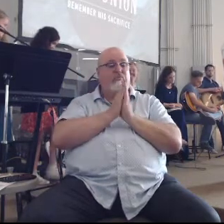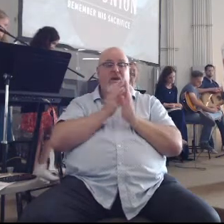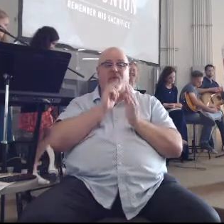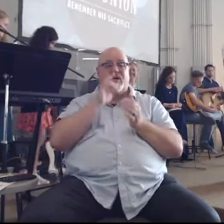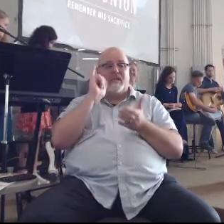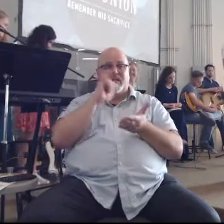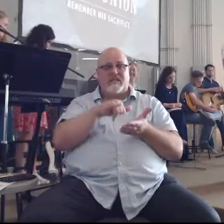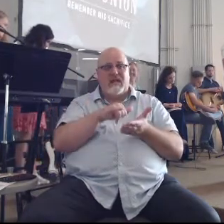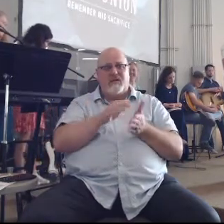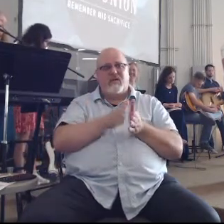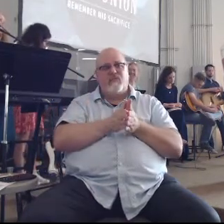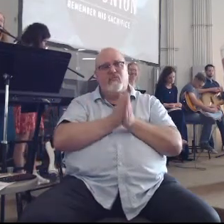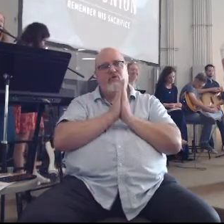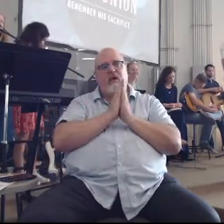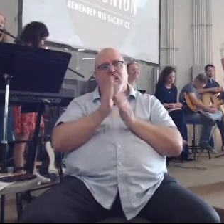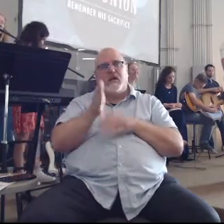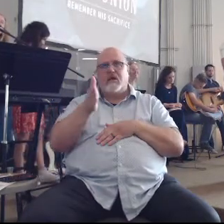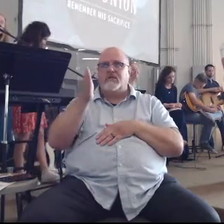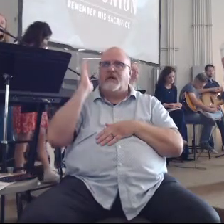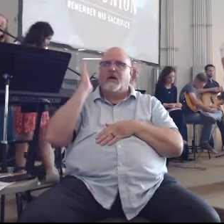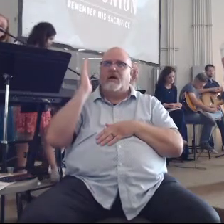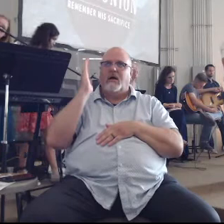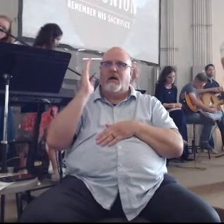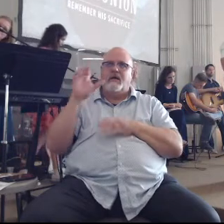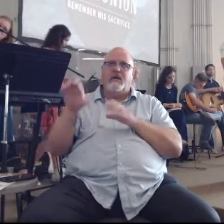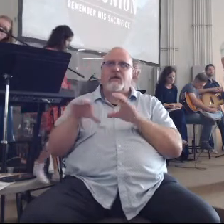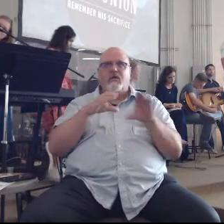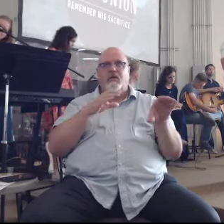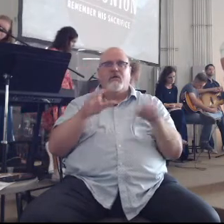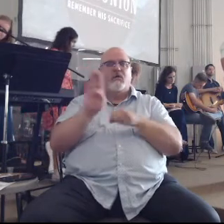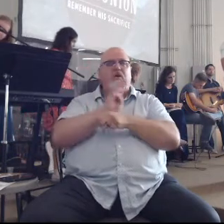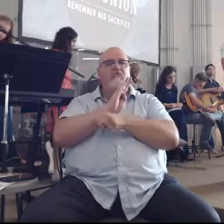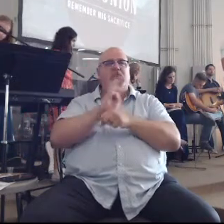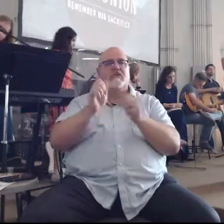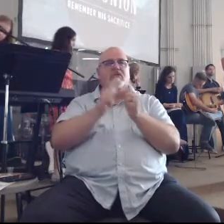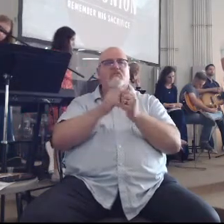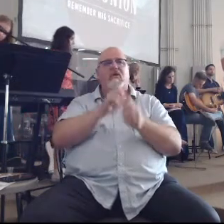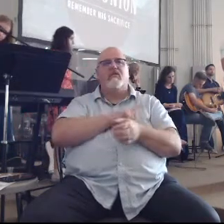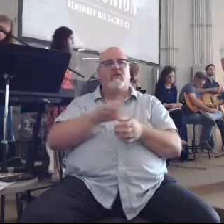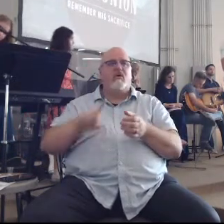prayer is God you are doing business with the Lord